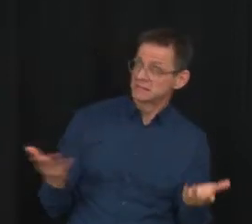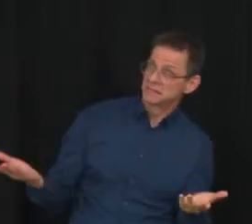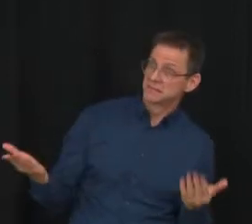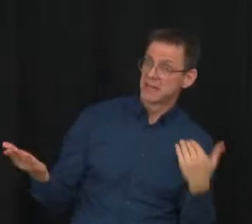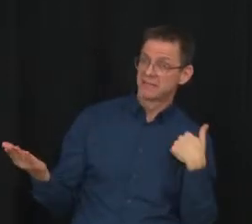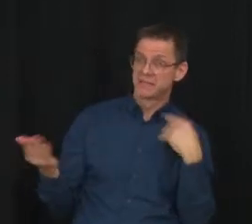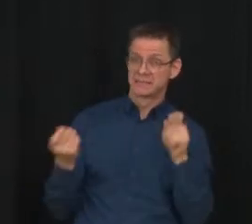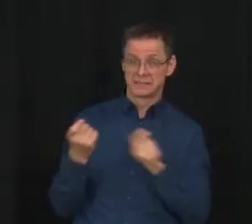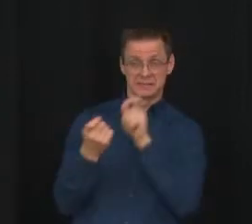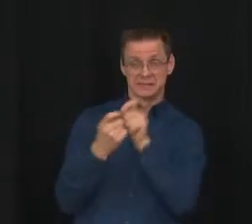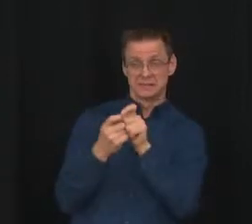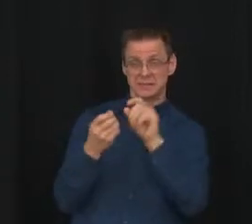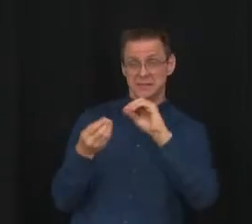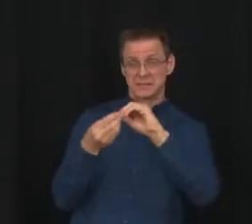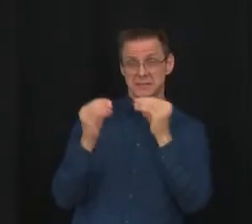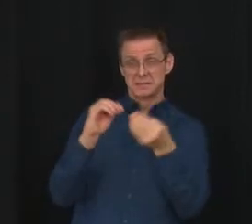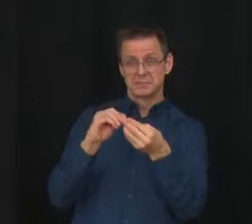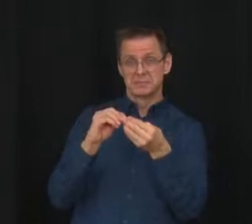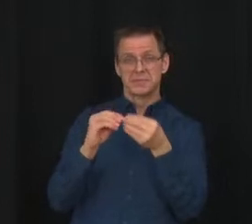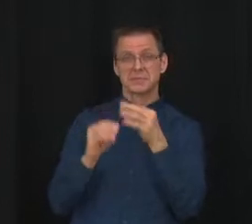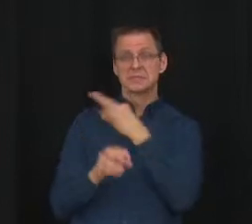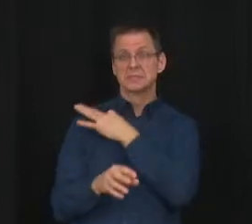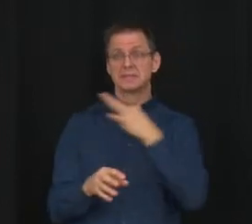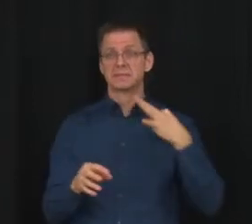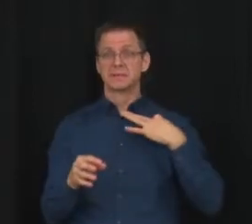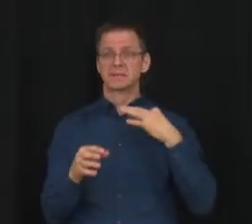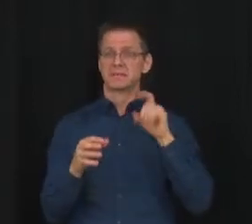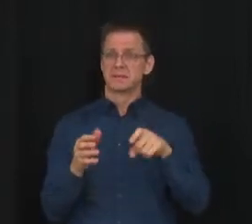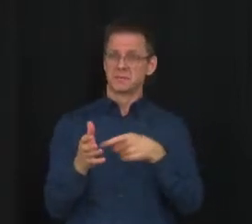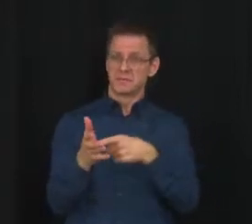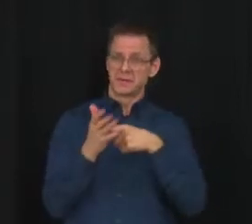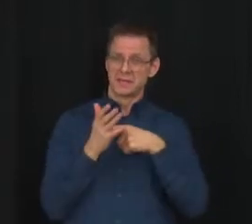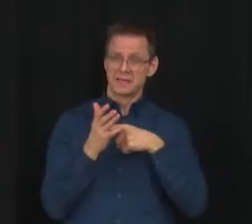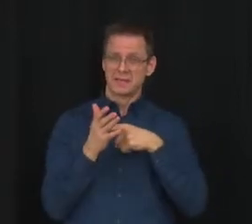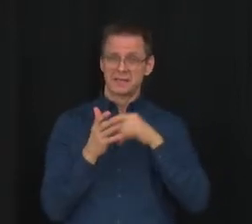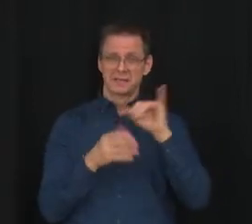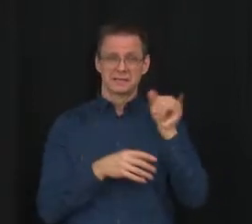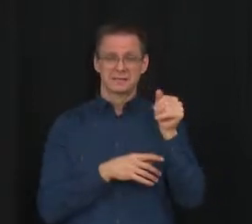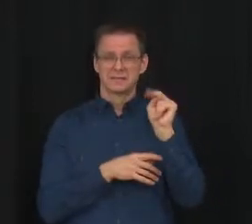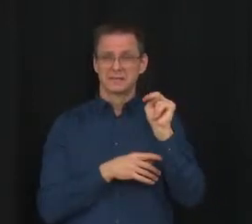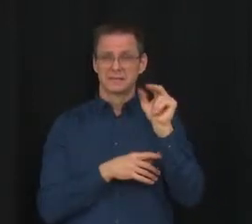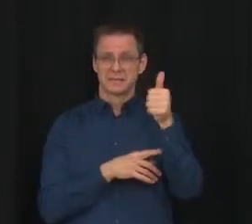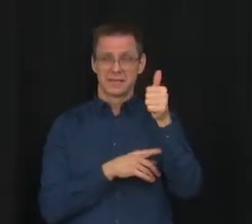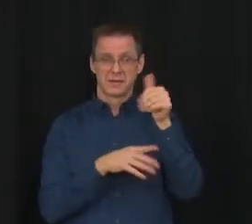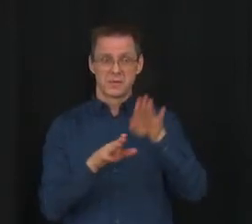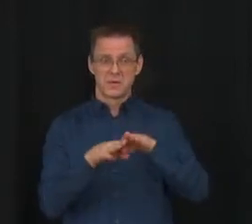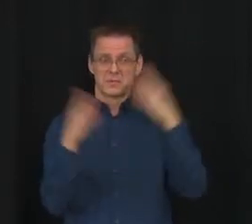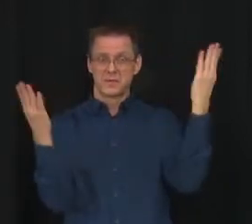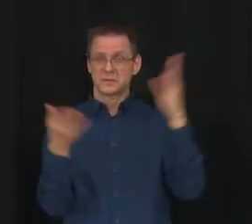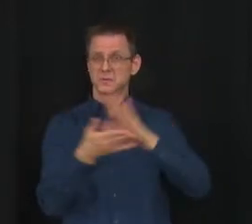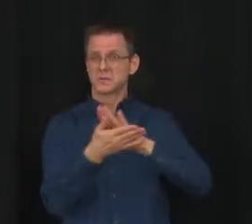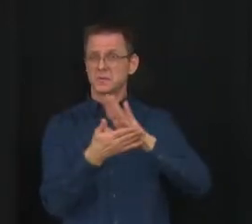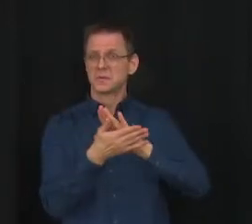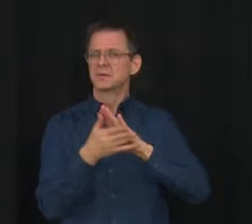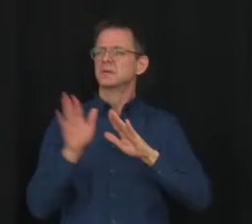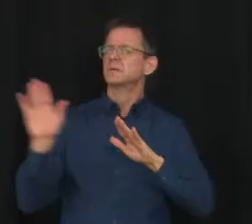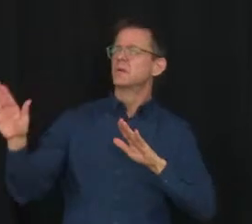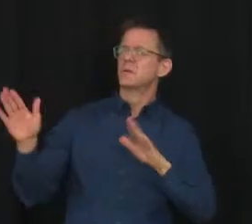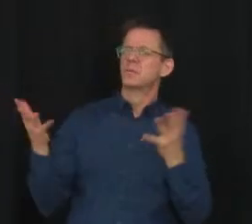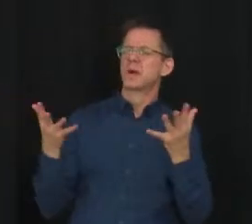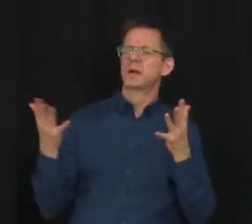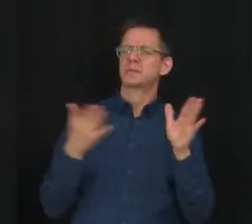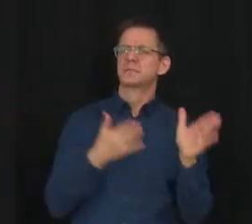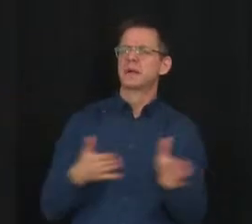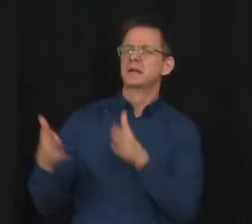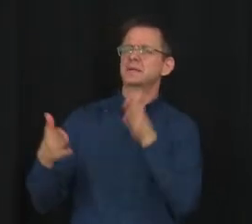divisions about staffing levels for the January 10 reopening? And maybe take us through what the staffing plan is so that we don't wind up in